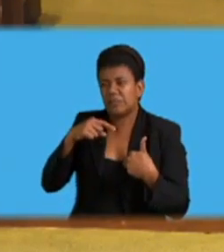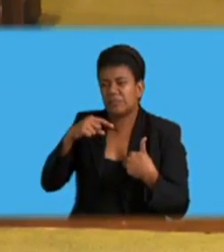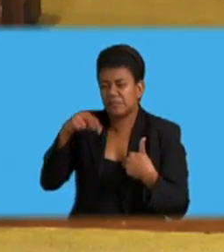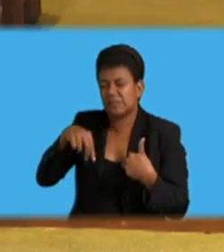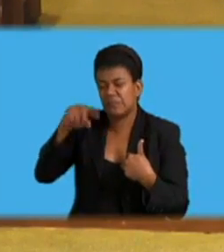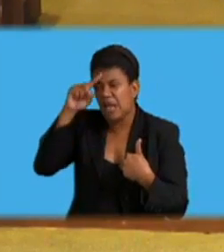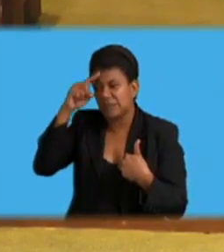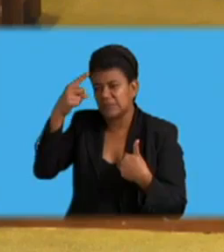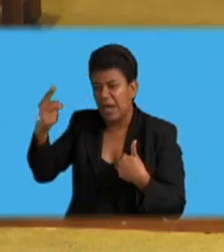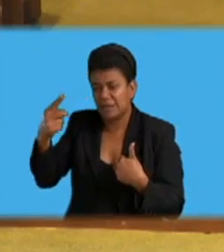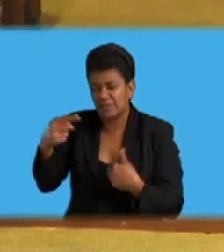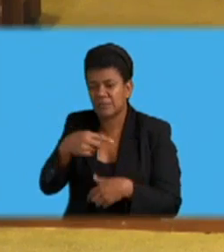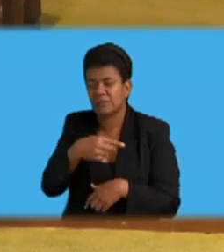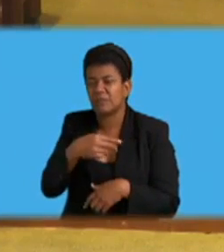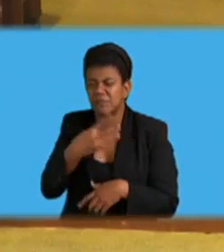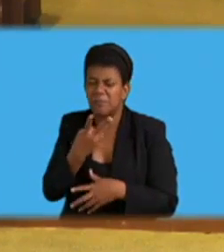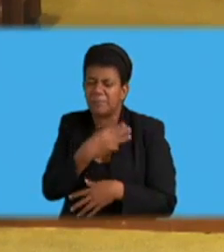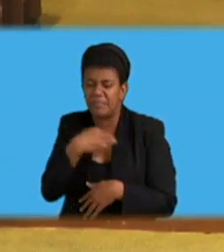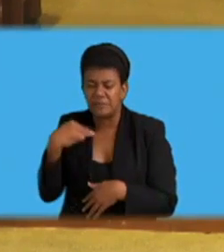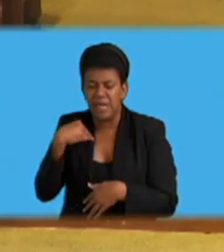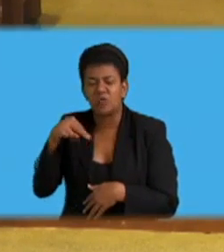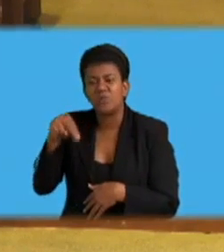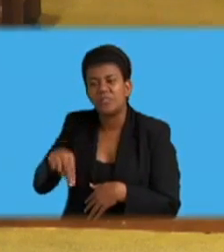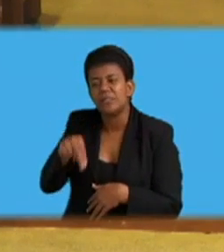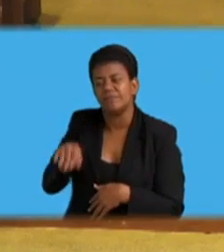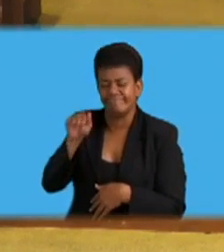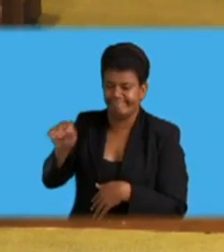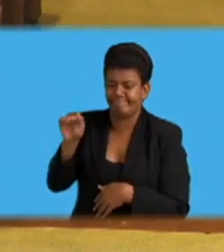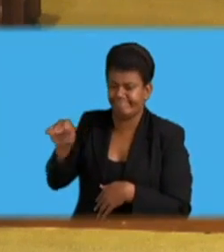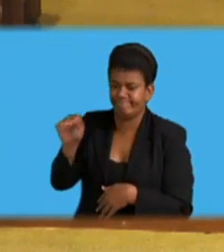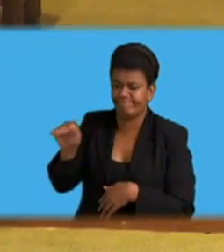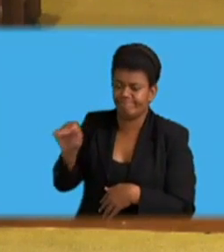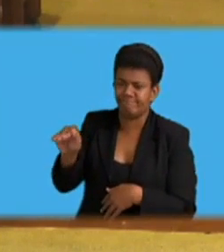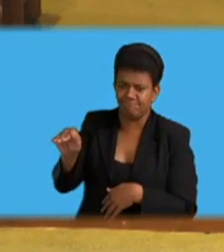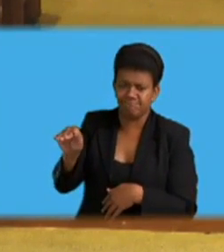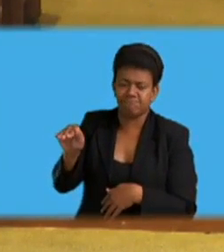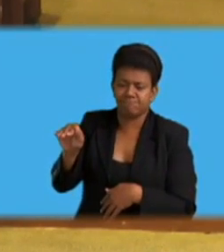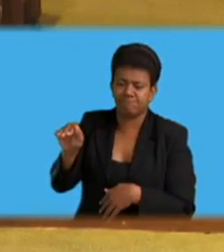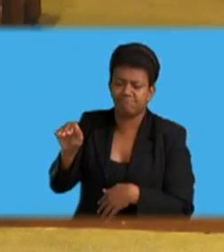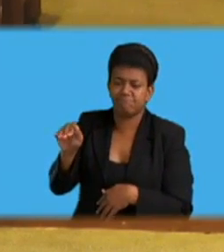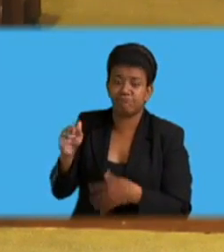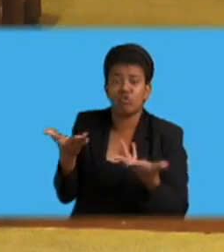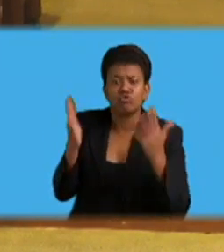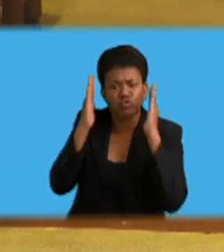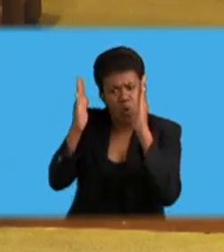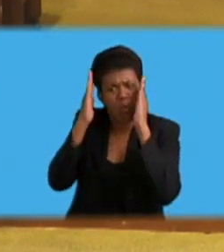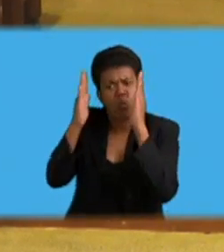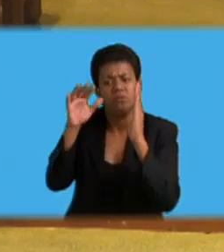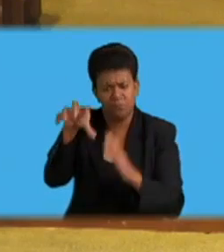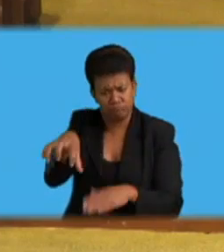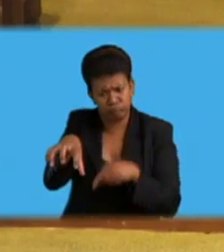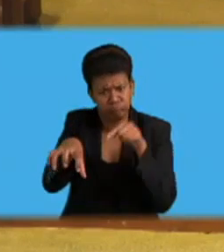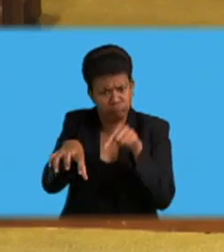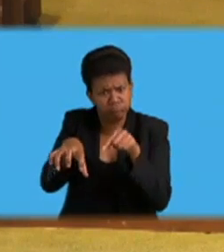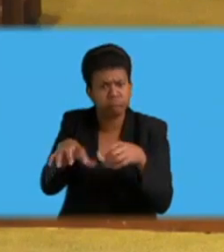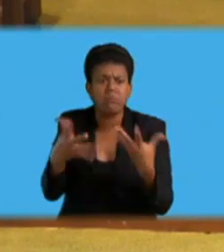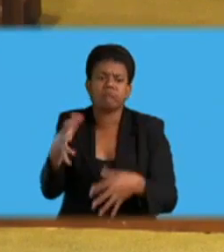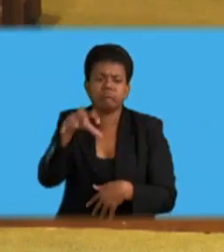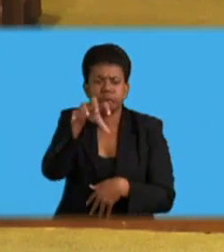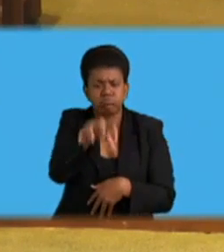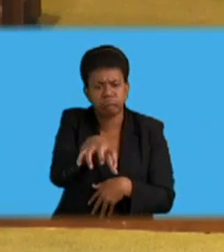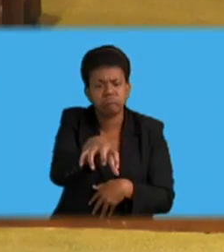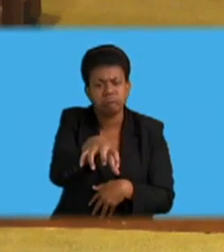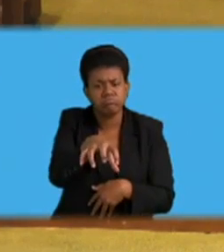that we need to make this call to our religious and faith-based organizations to take more